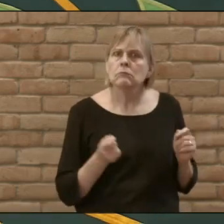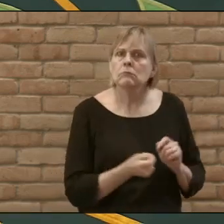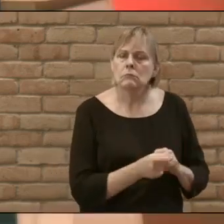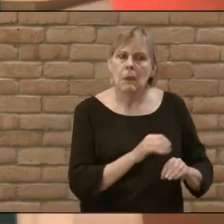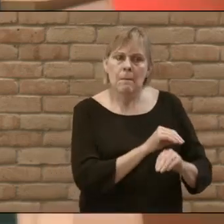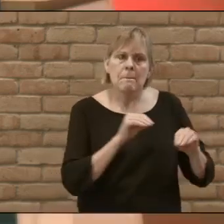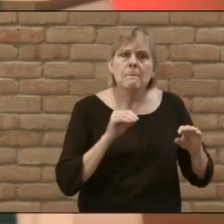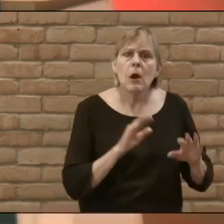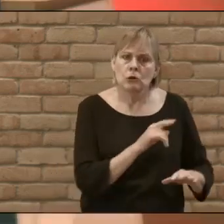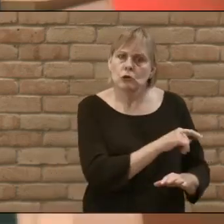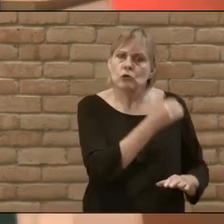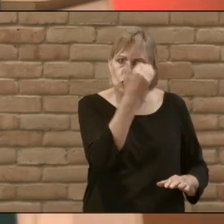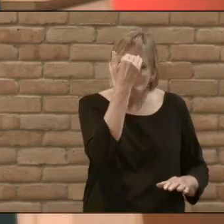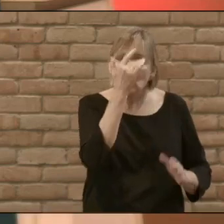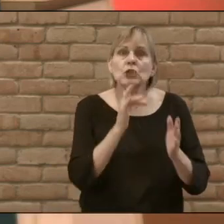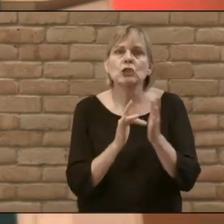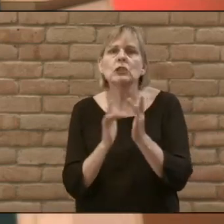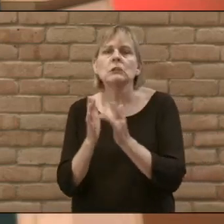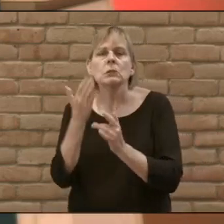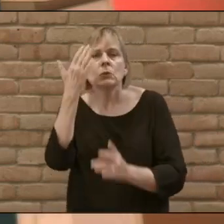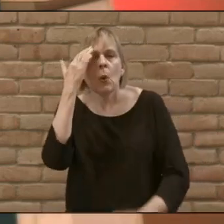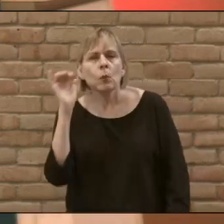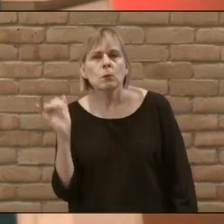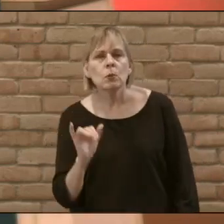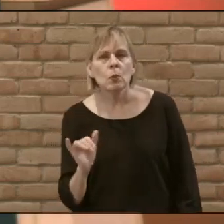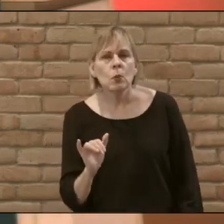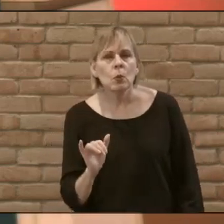miracle and she knew it and Jesus knew it